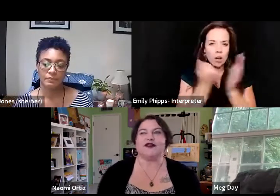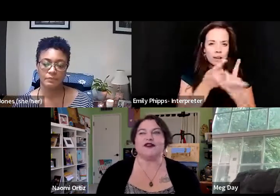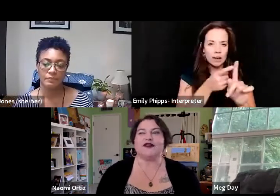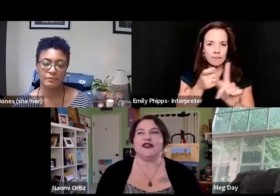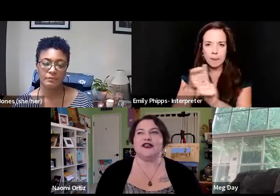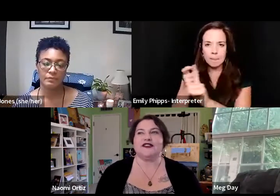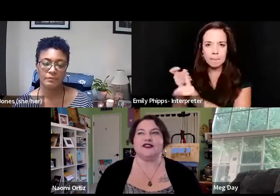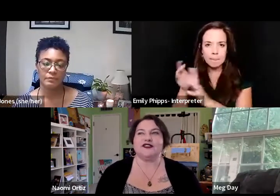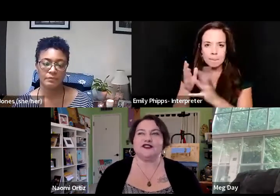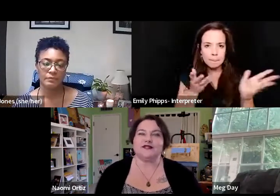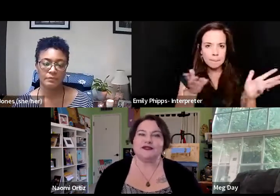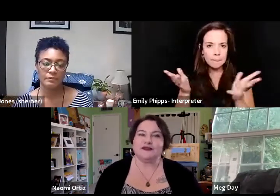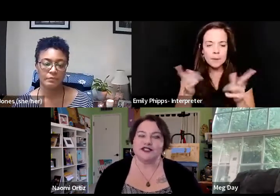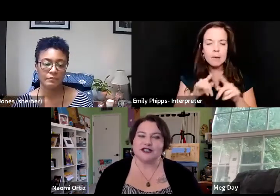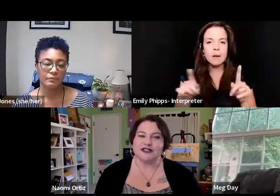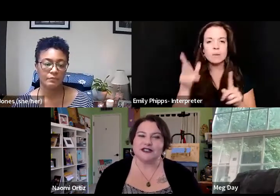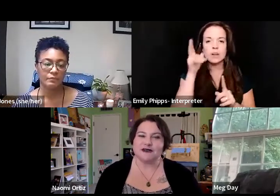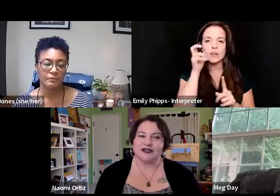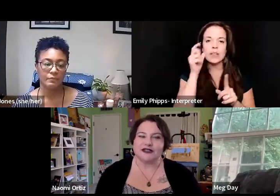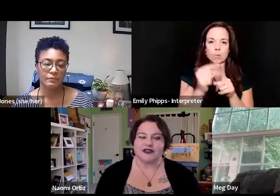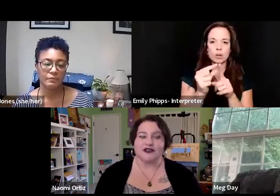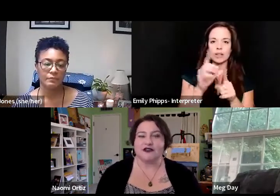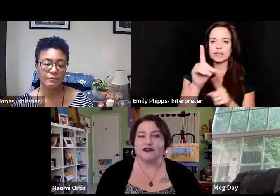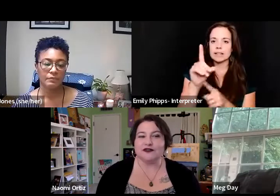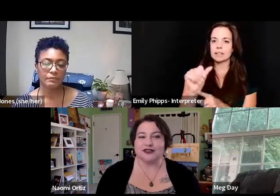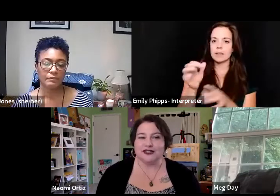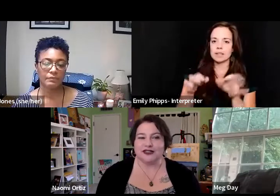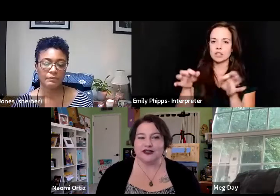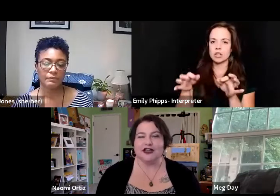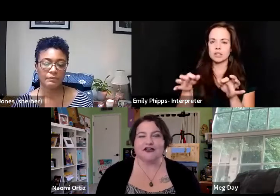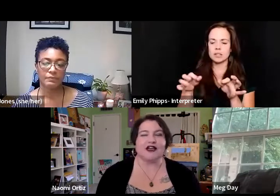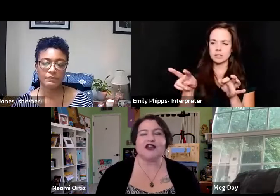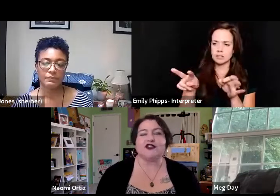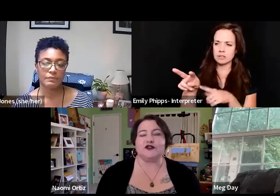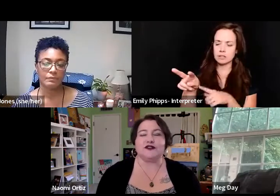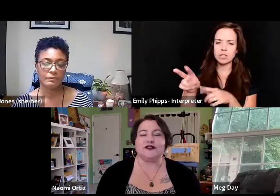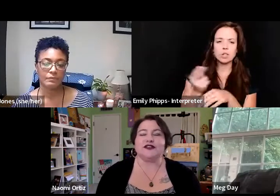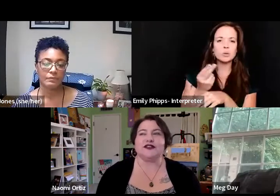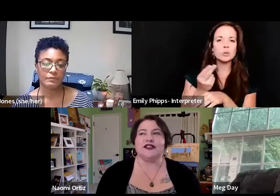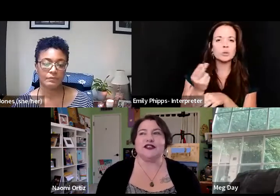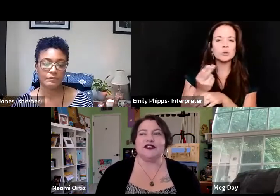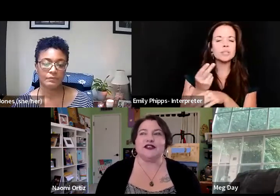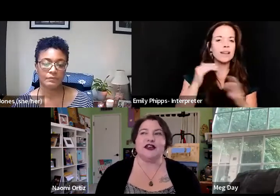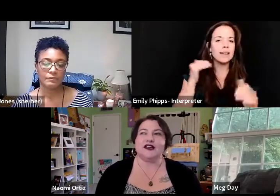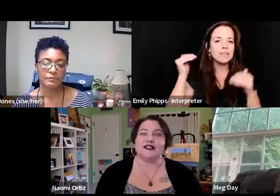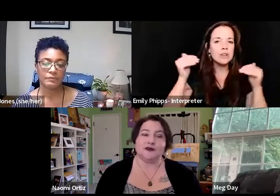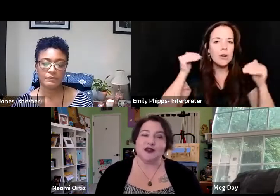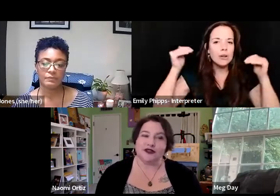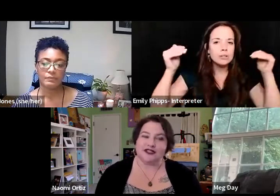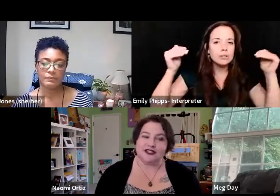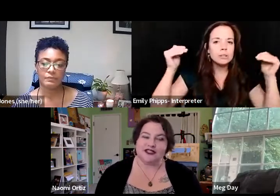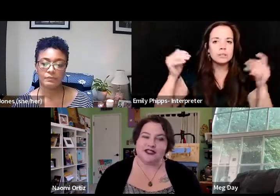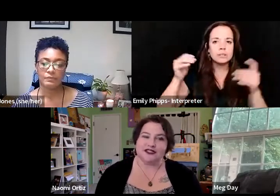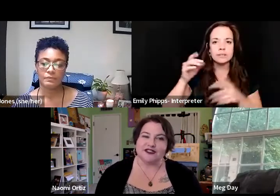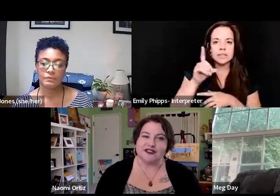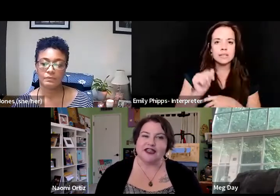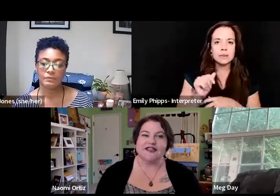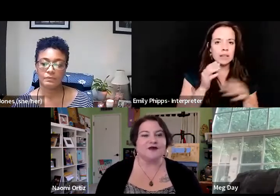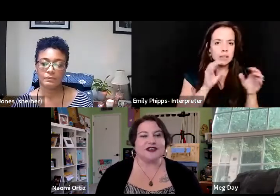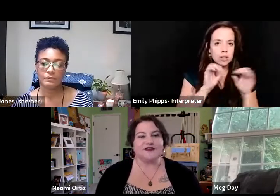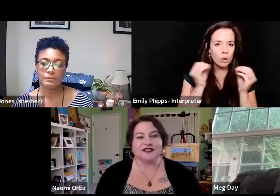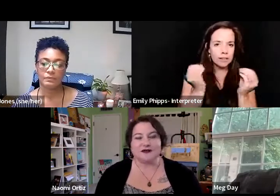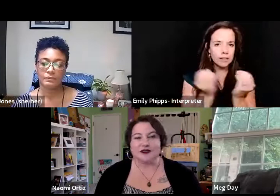like we heard this term disability justice being used in adult disability organizations